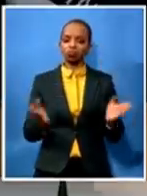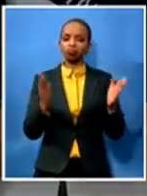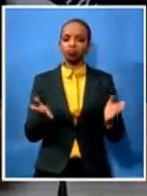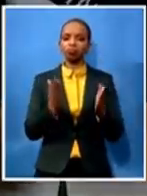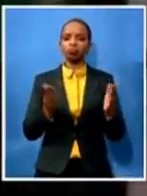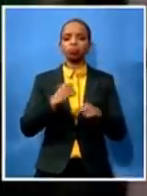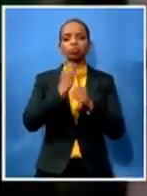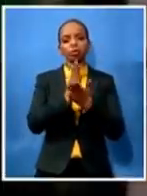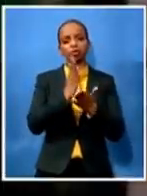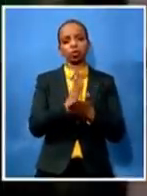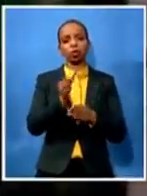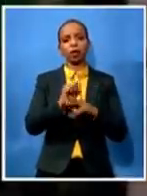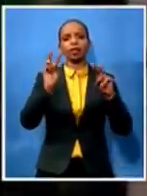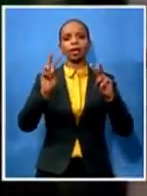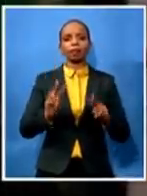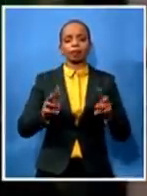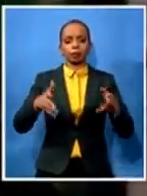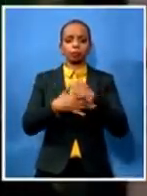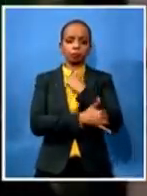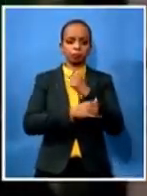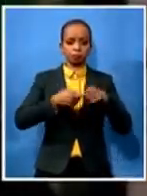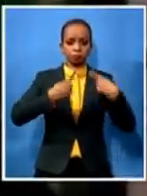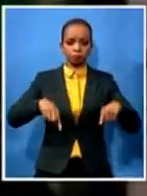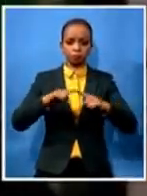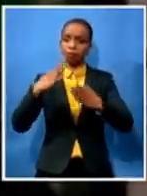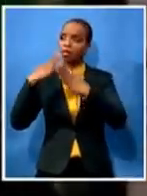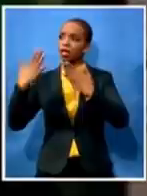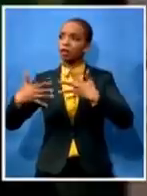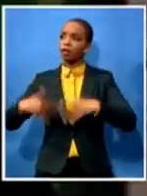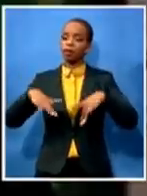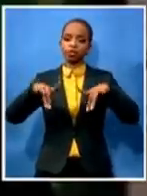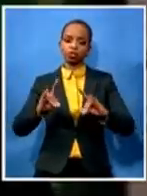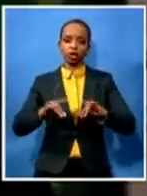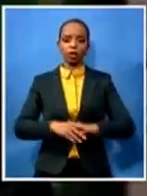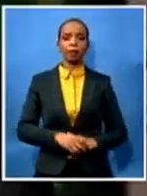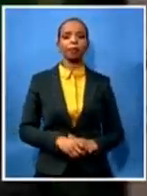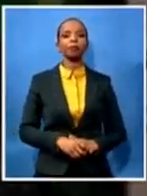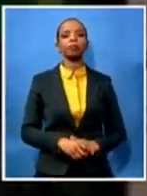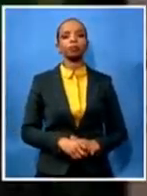jay thank you very much ms mokonyana